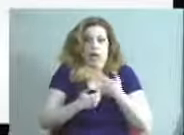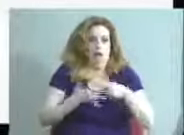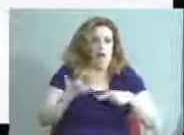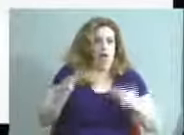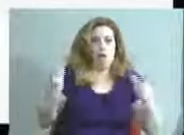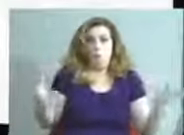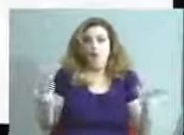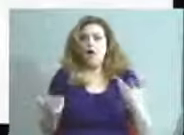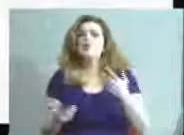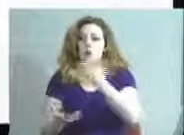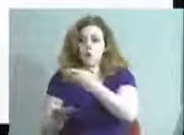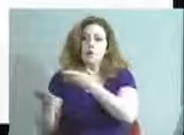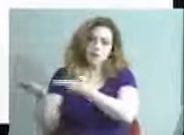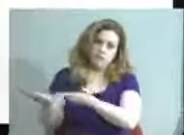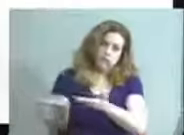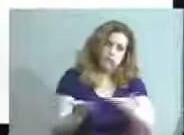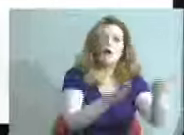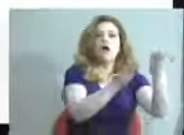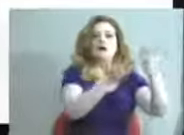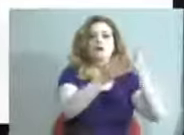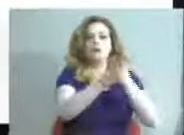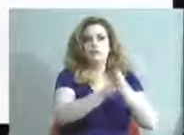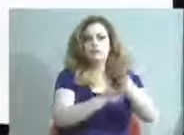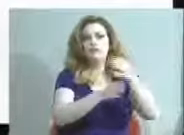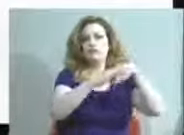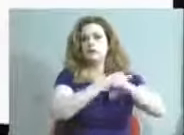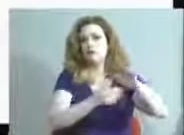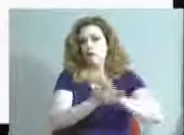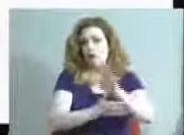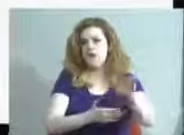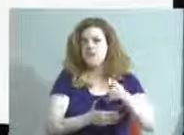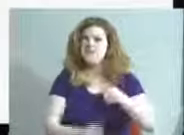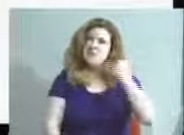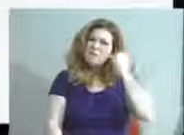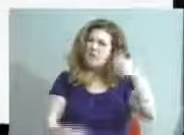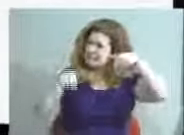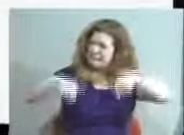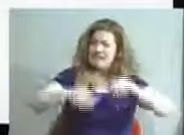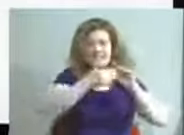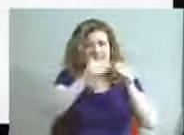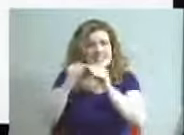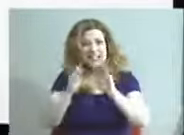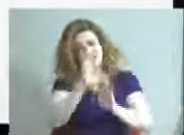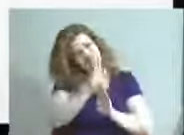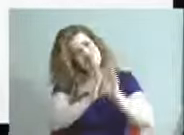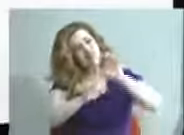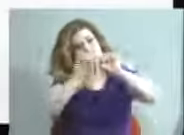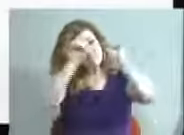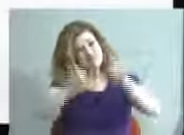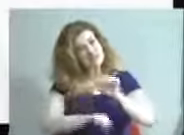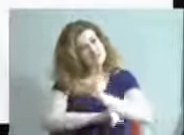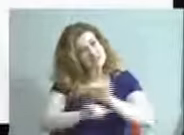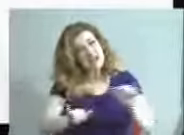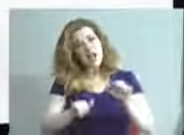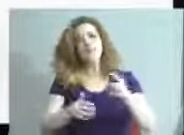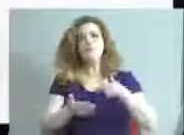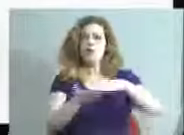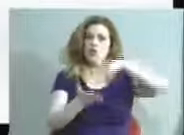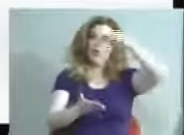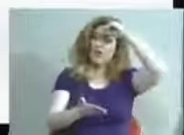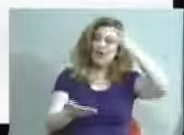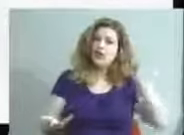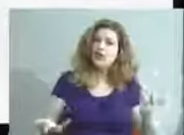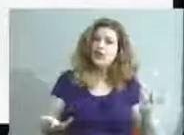we will get you to college. So imagine in our city if we developed this system with our learning system,